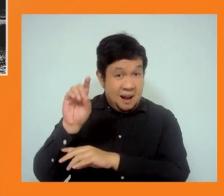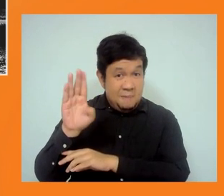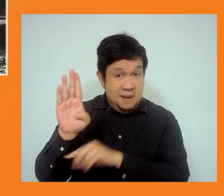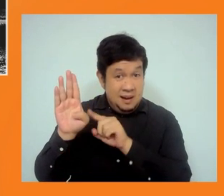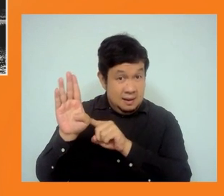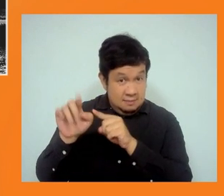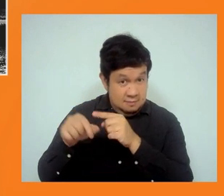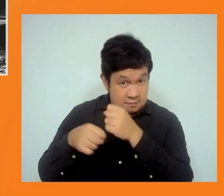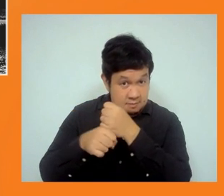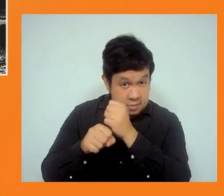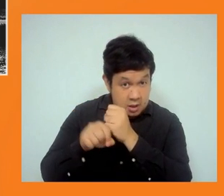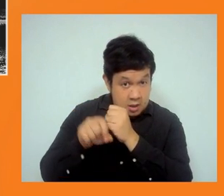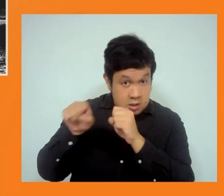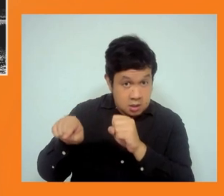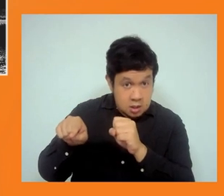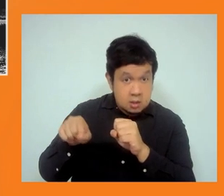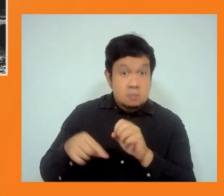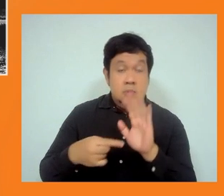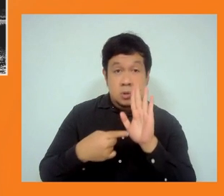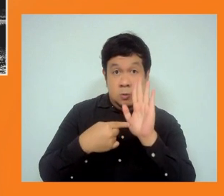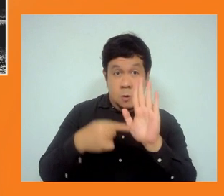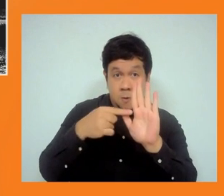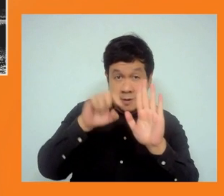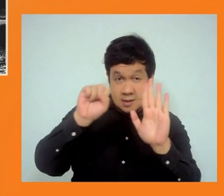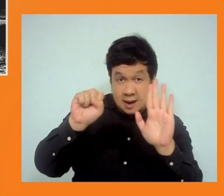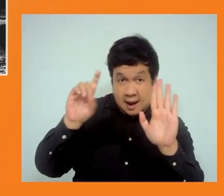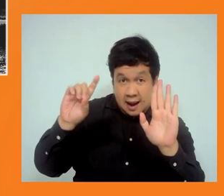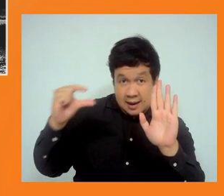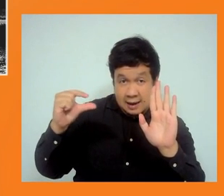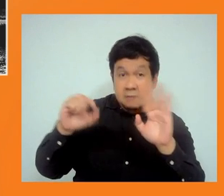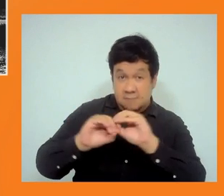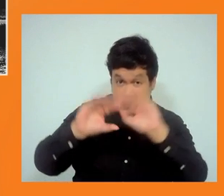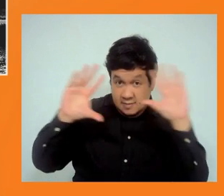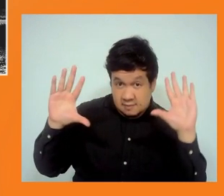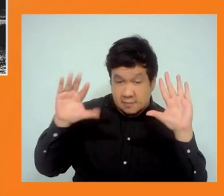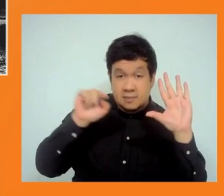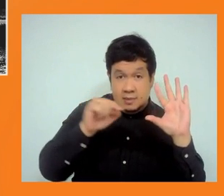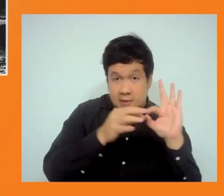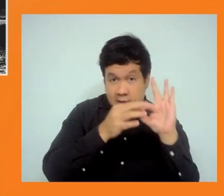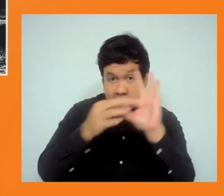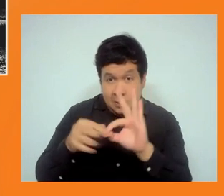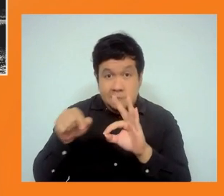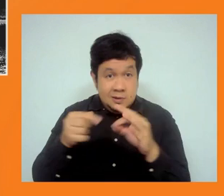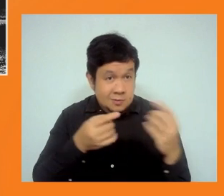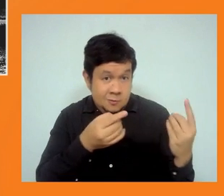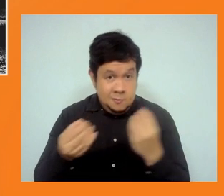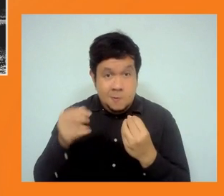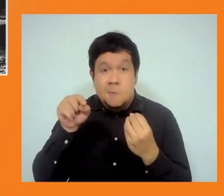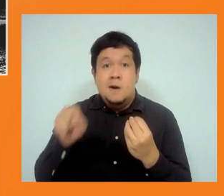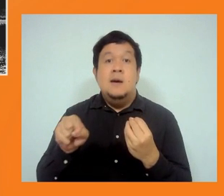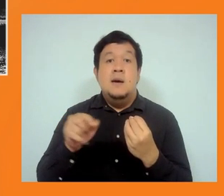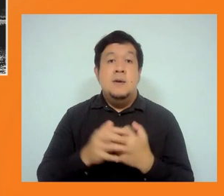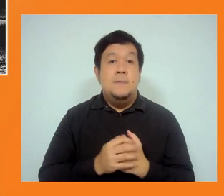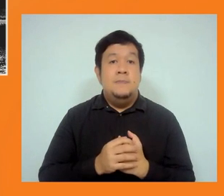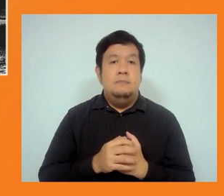as a guide in its operation. And I saw this when they came up with these loans under COVID.